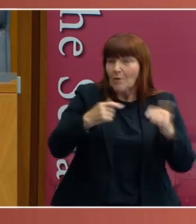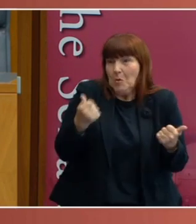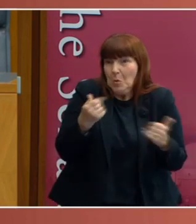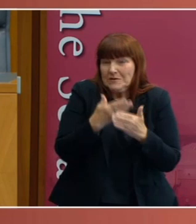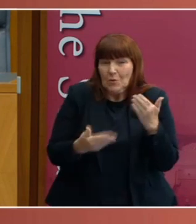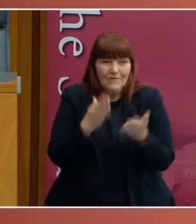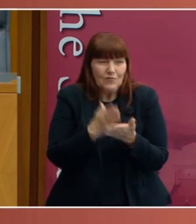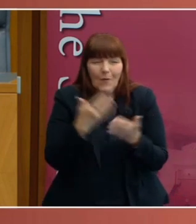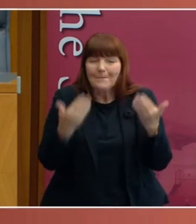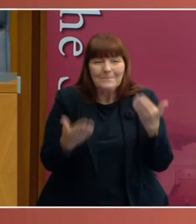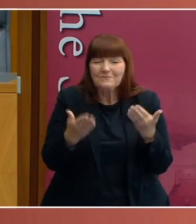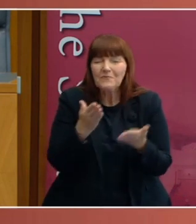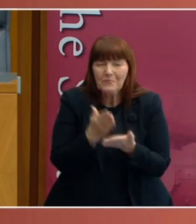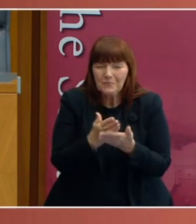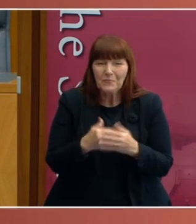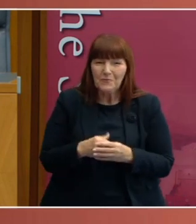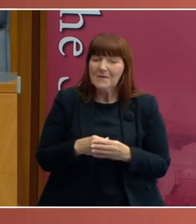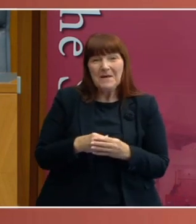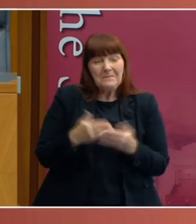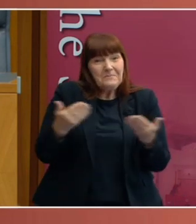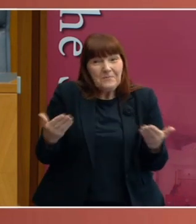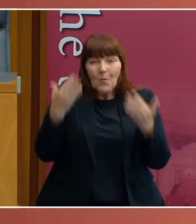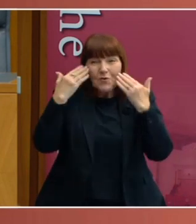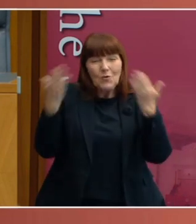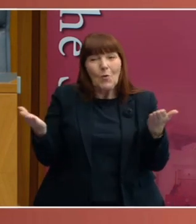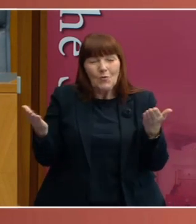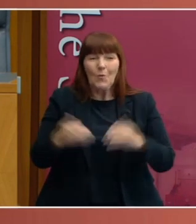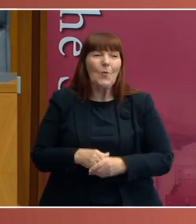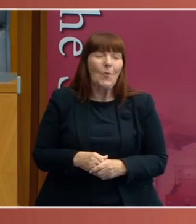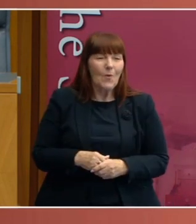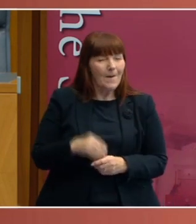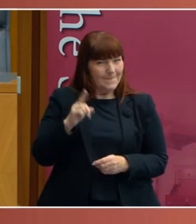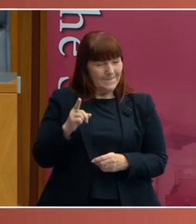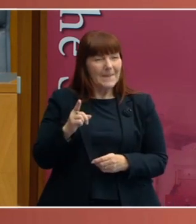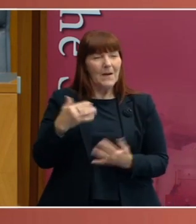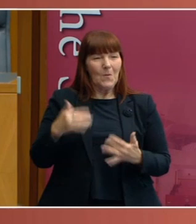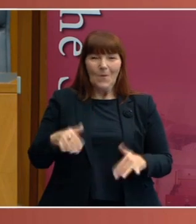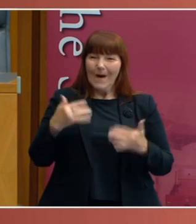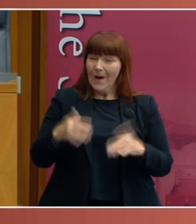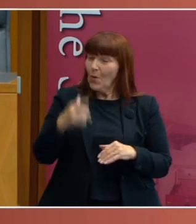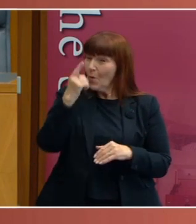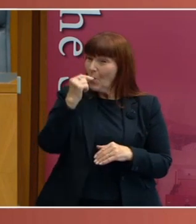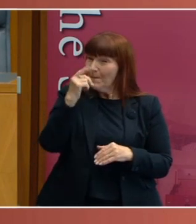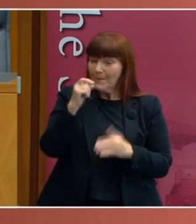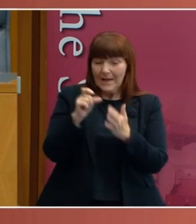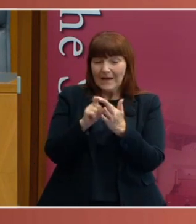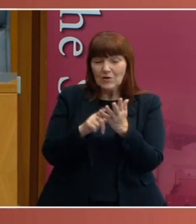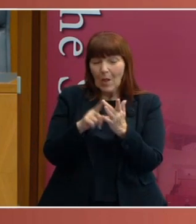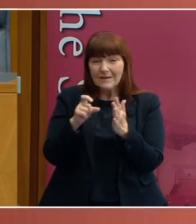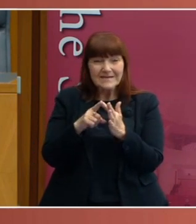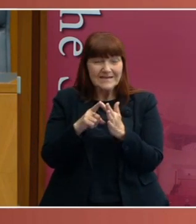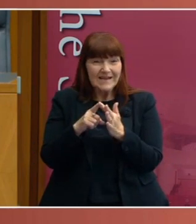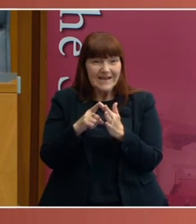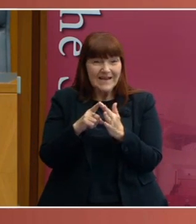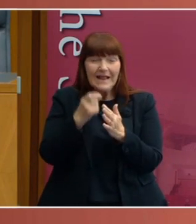I can't say whether or not it is. The reality is we don't know for sure, but it may well be that the Dulcie stories try